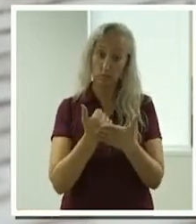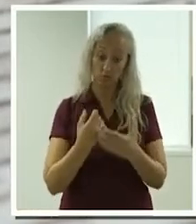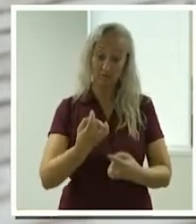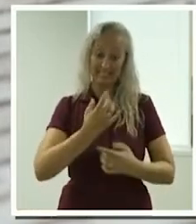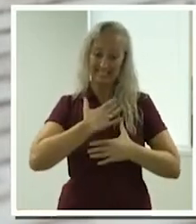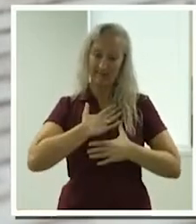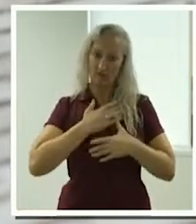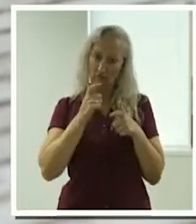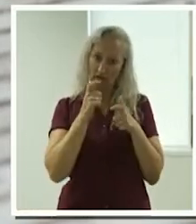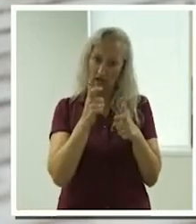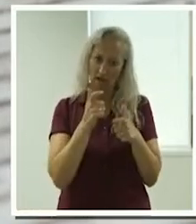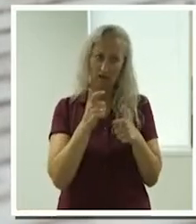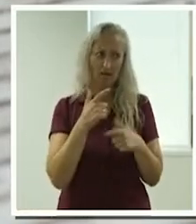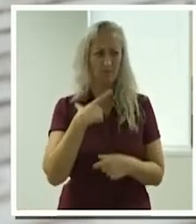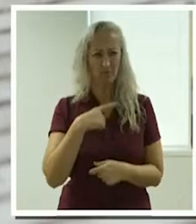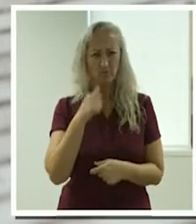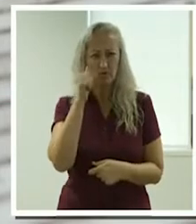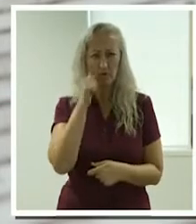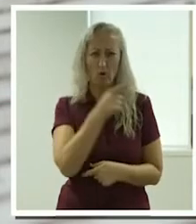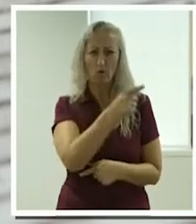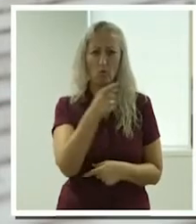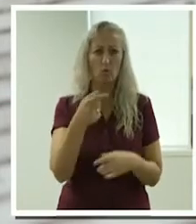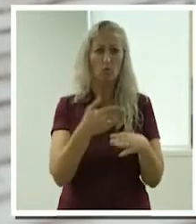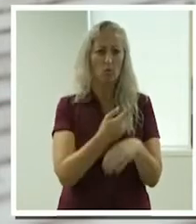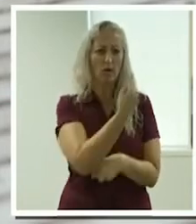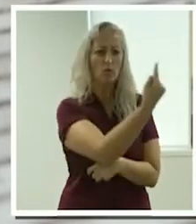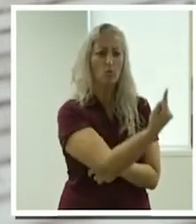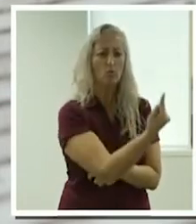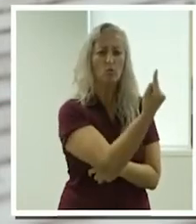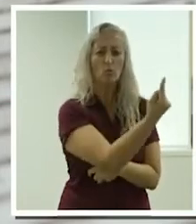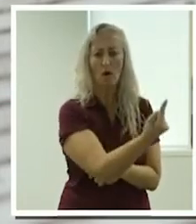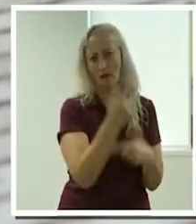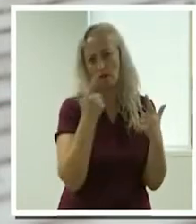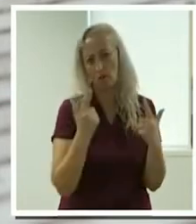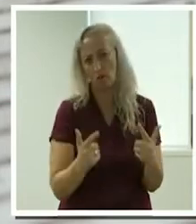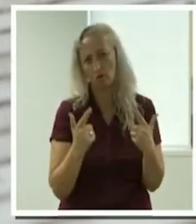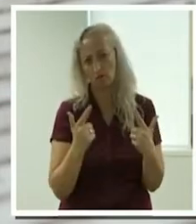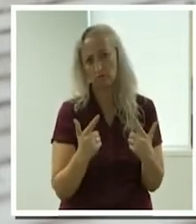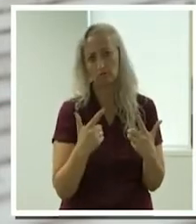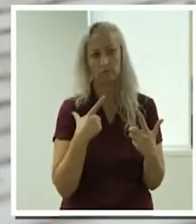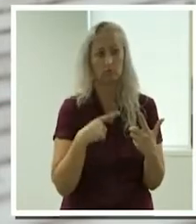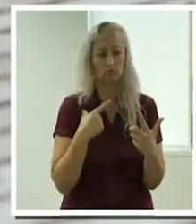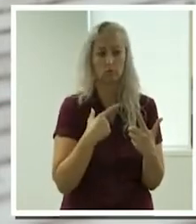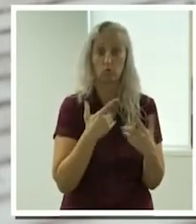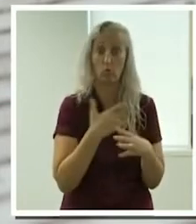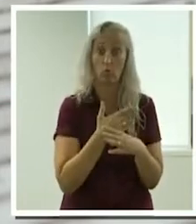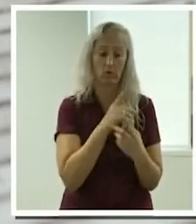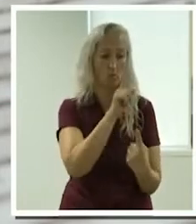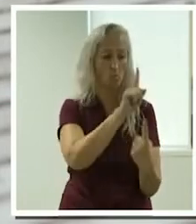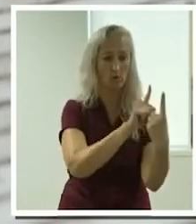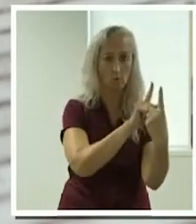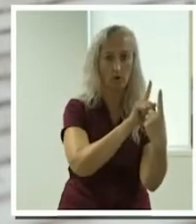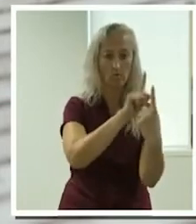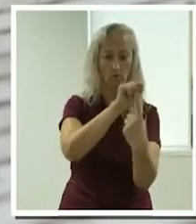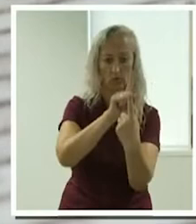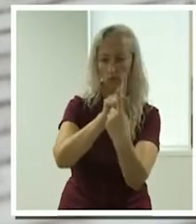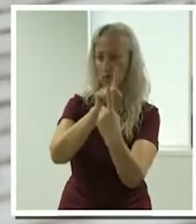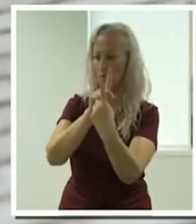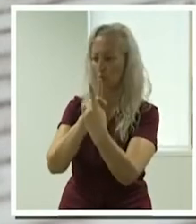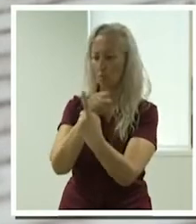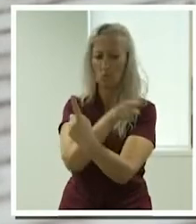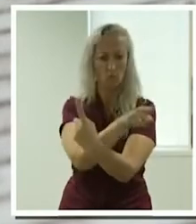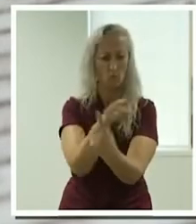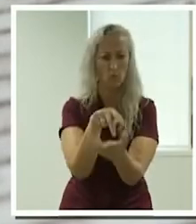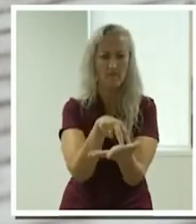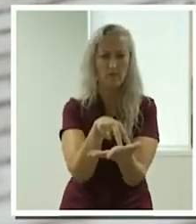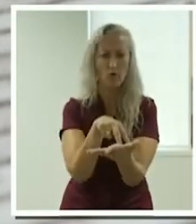isolation is not uncommon. As you often work in one-to-one person-centred settings with some of the most vulnerable people in